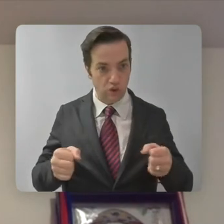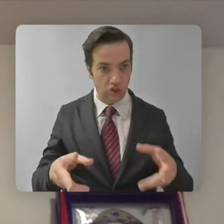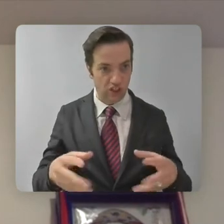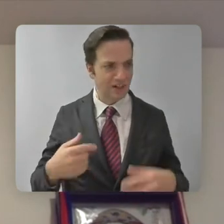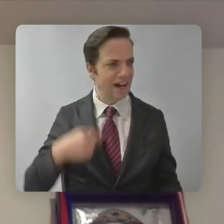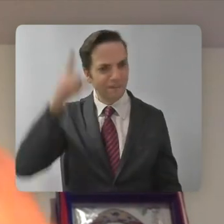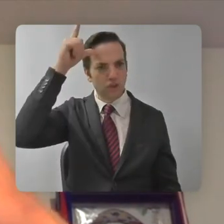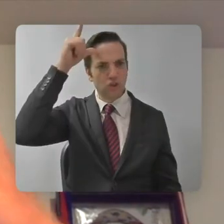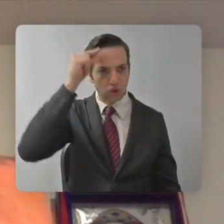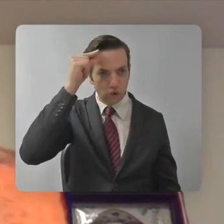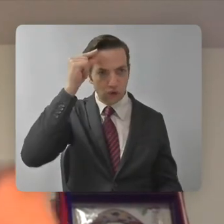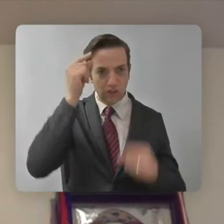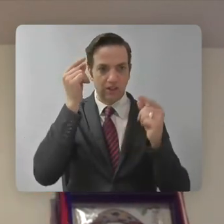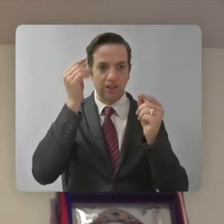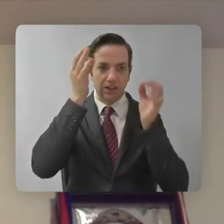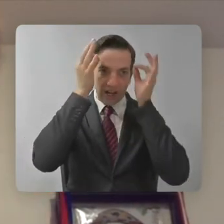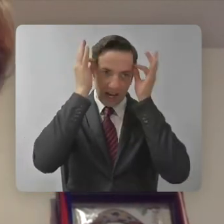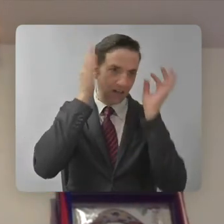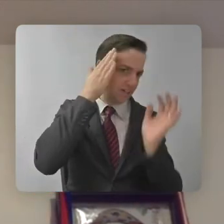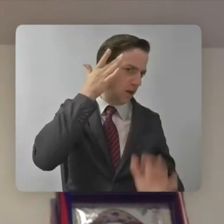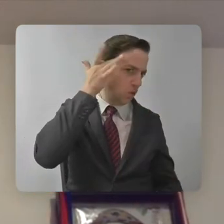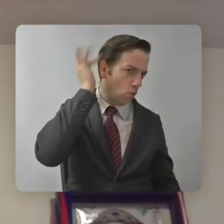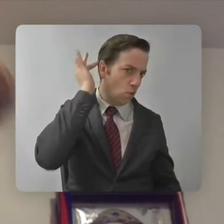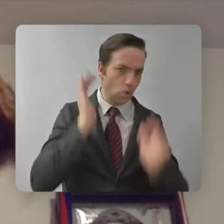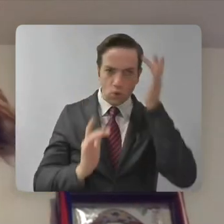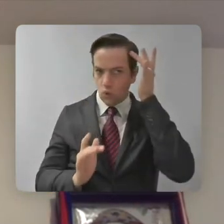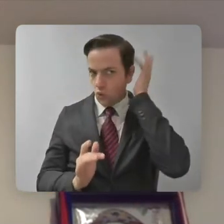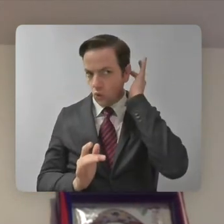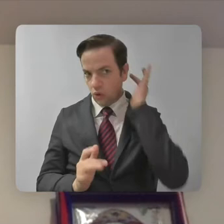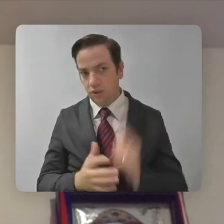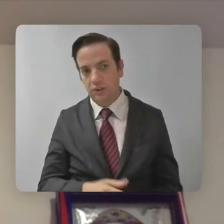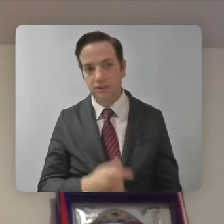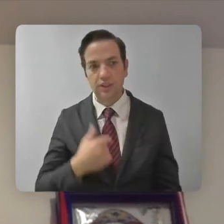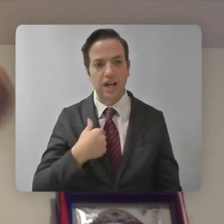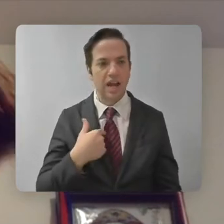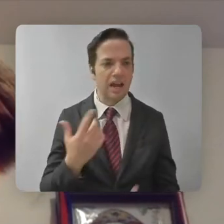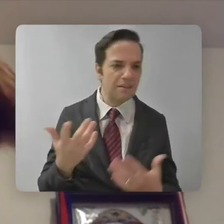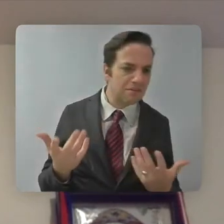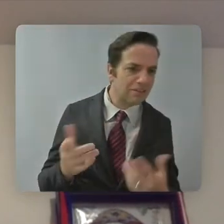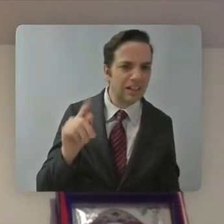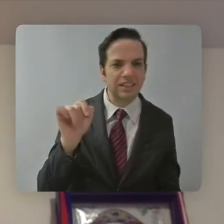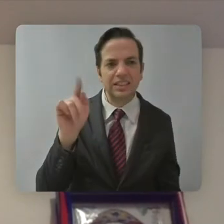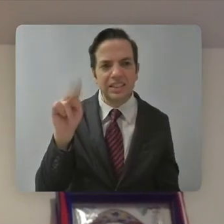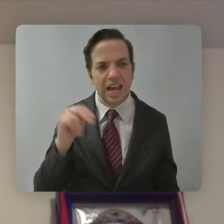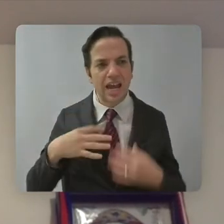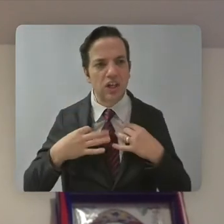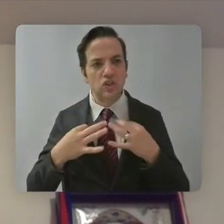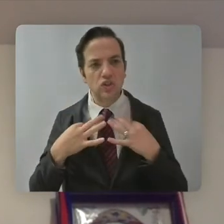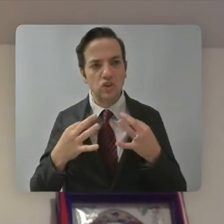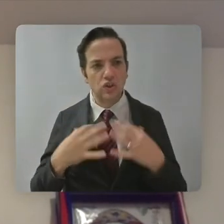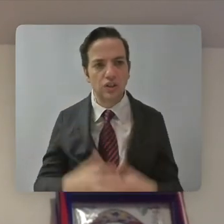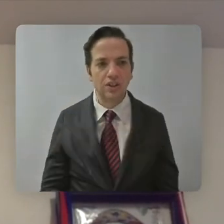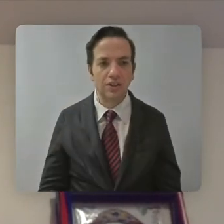haircut with a fade on the side. Um, I am wearing a beige t-shirt, uh, and